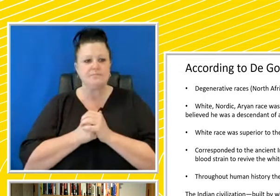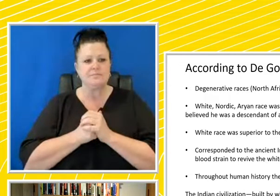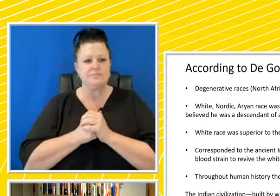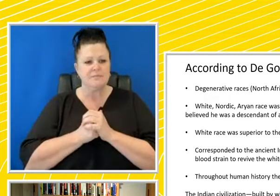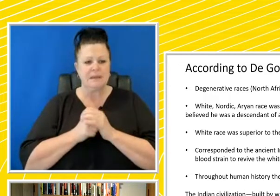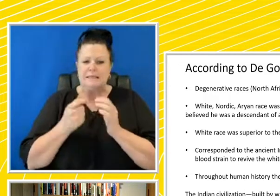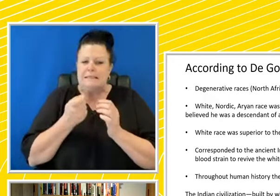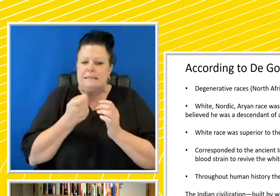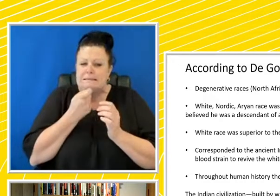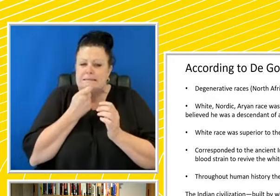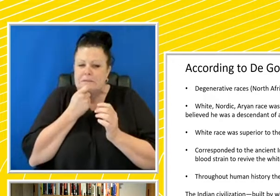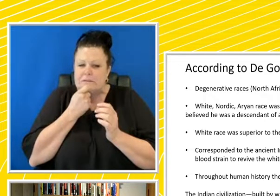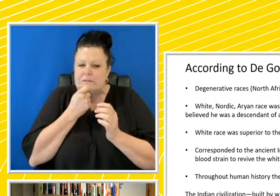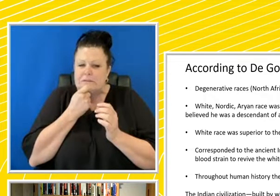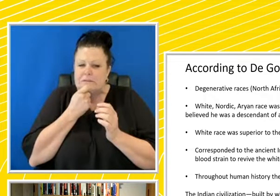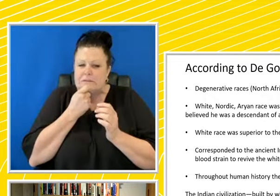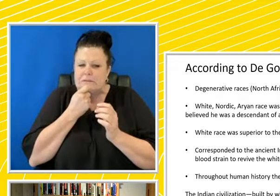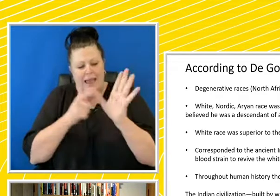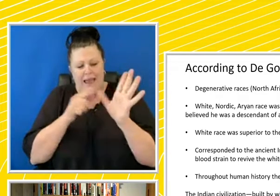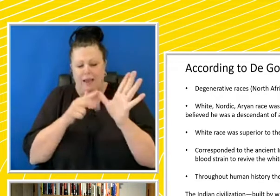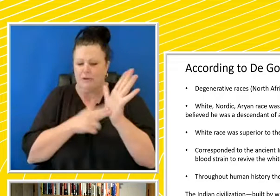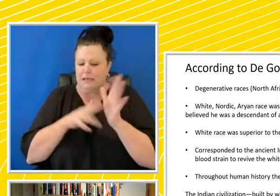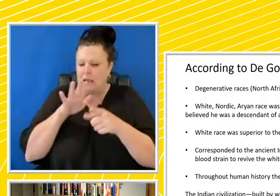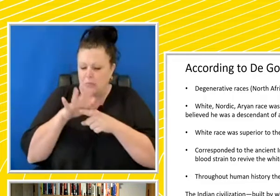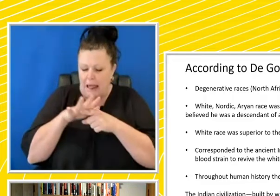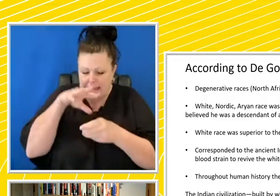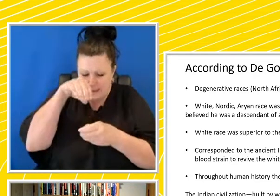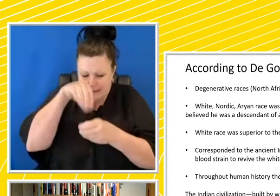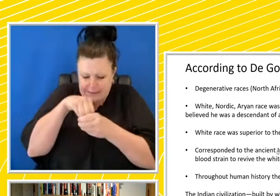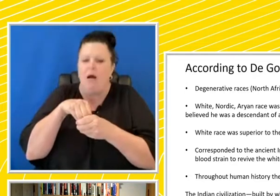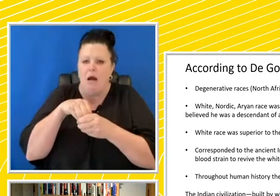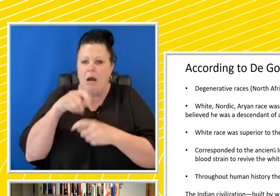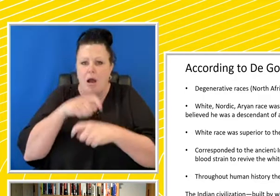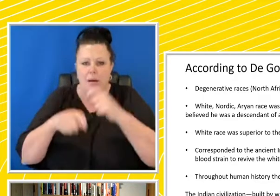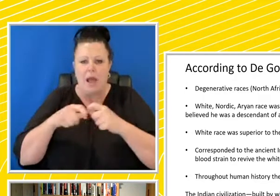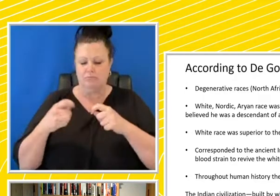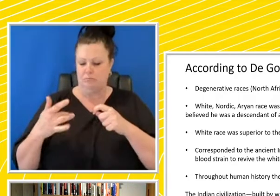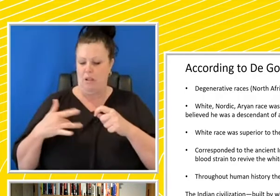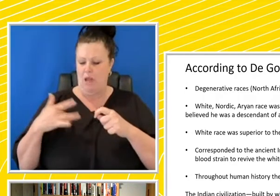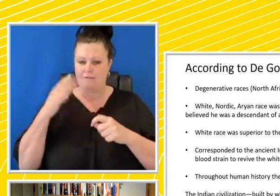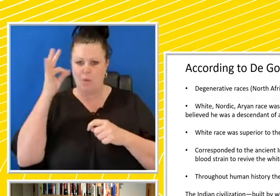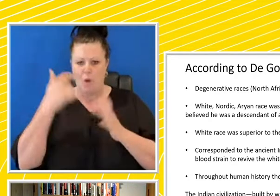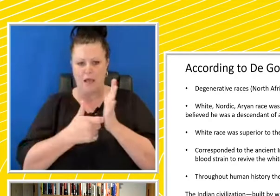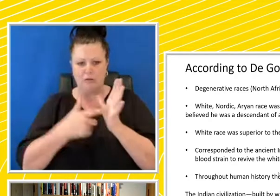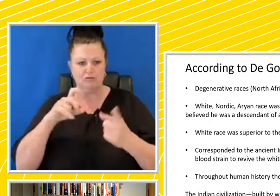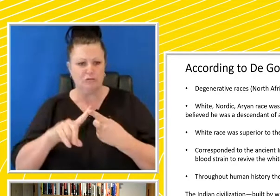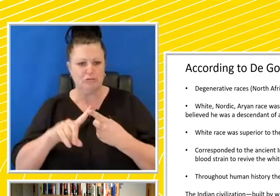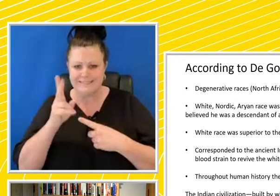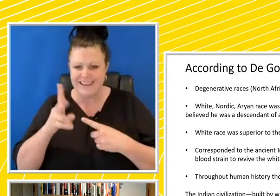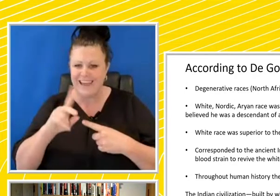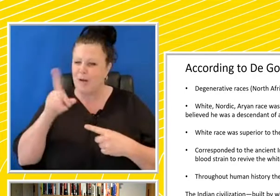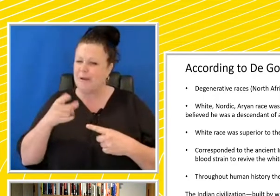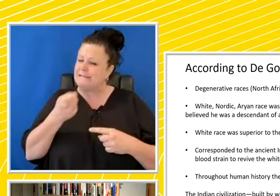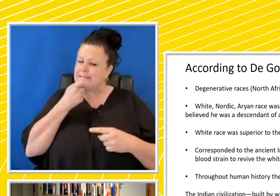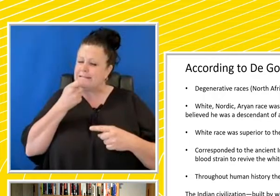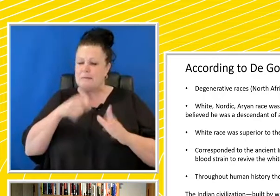Aryan blood strain within it to revive their white race. But he kind of was very much a